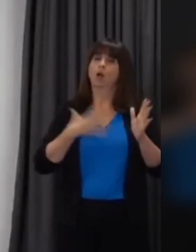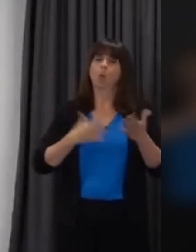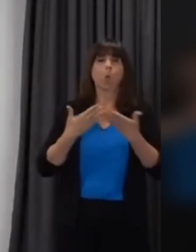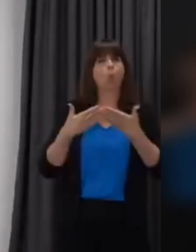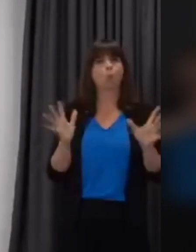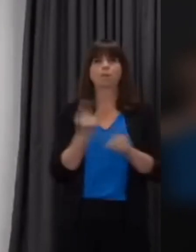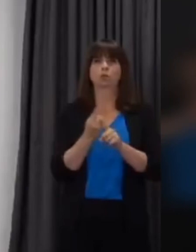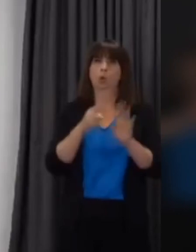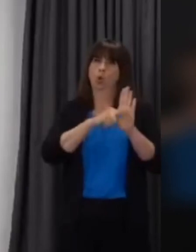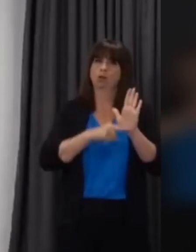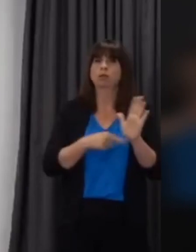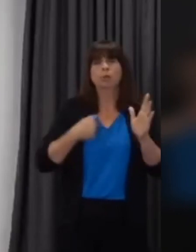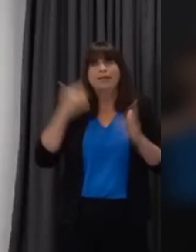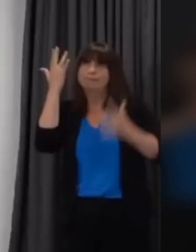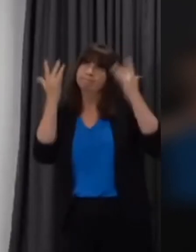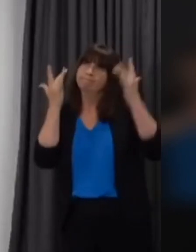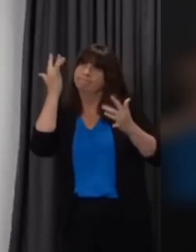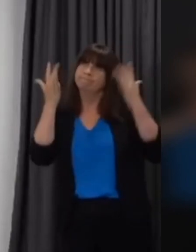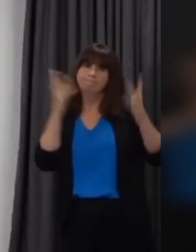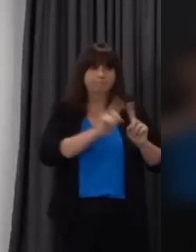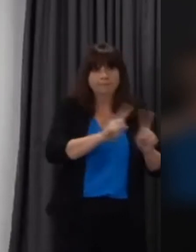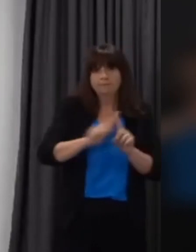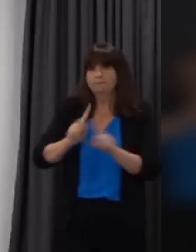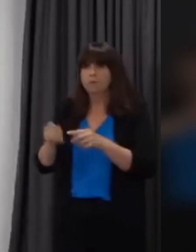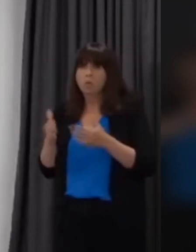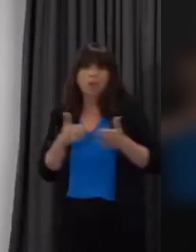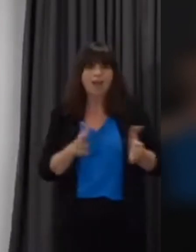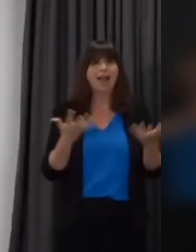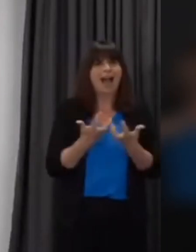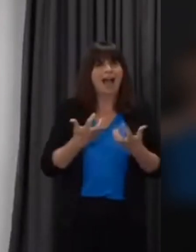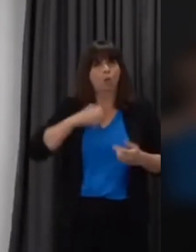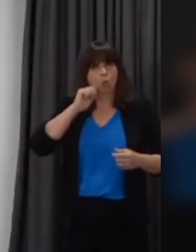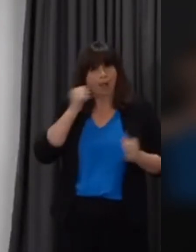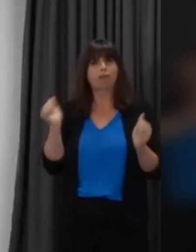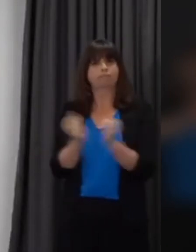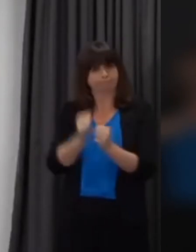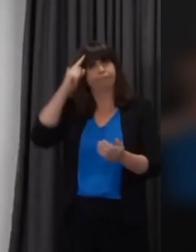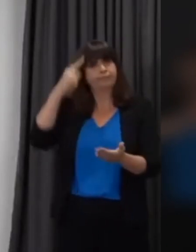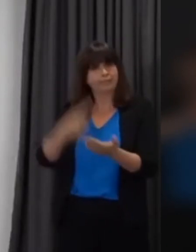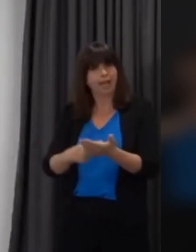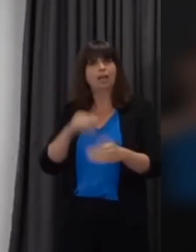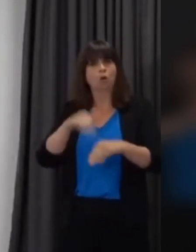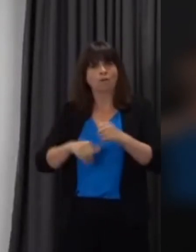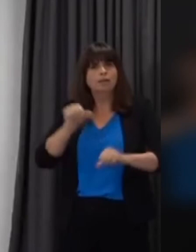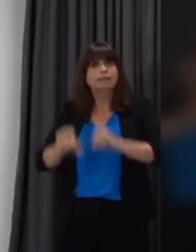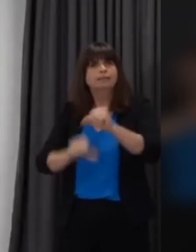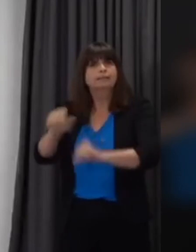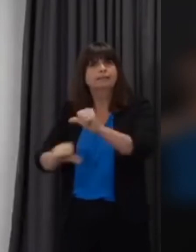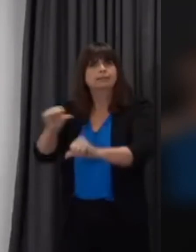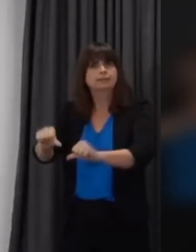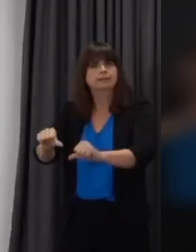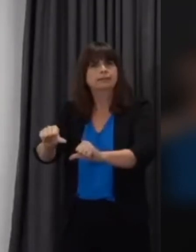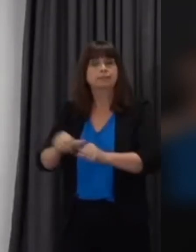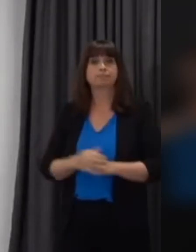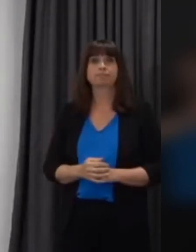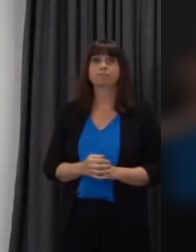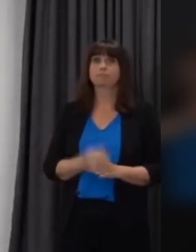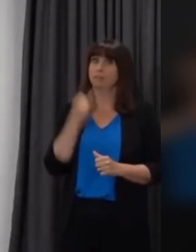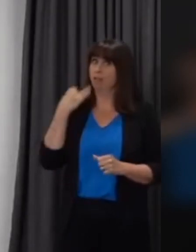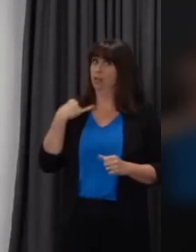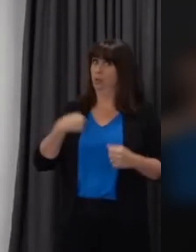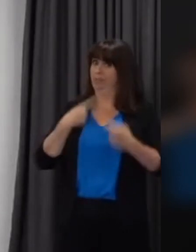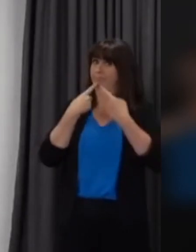issues that we're considering and how we will come to decisions on these critical matters. As I said last week,